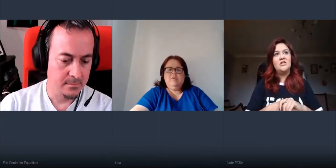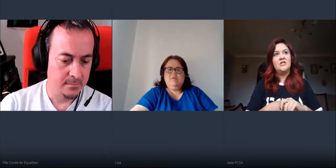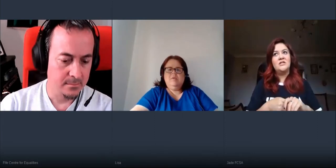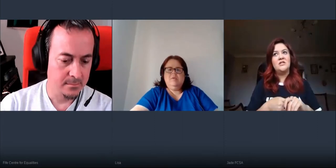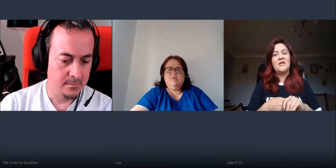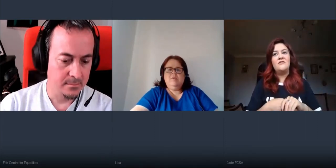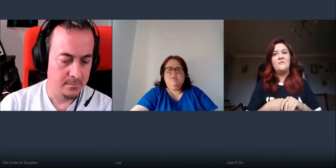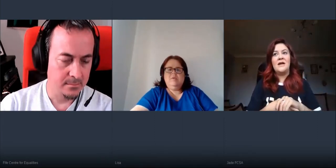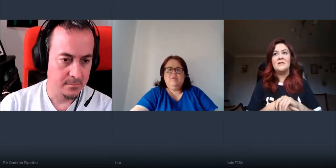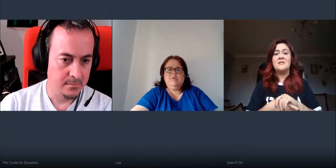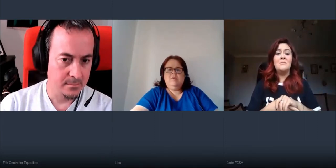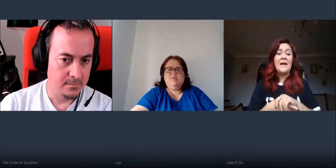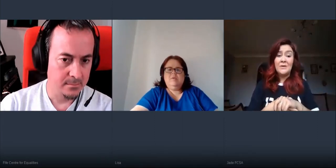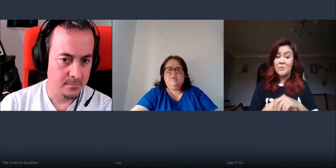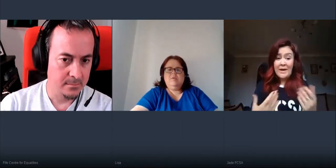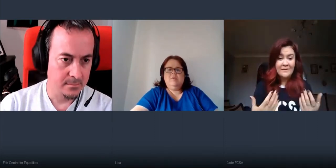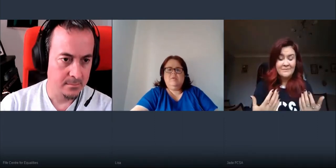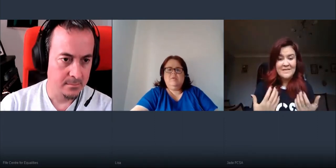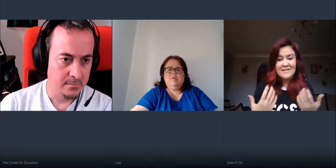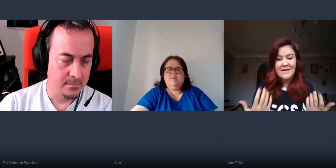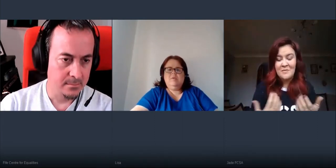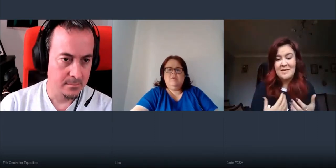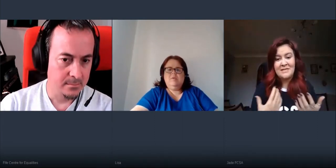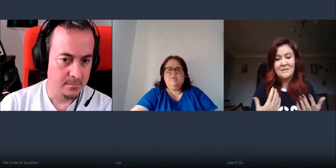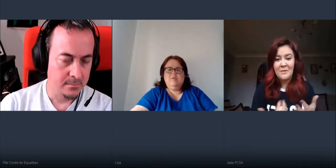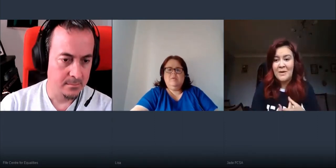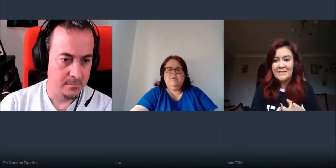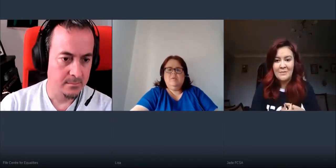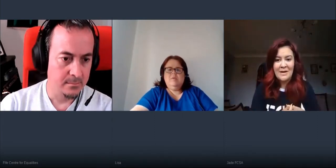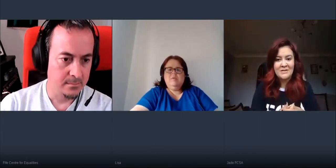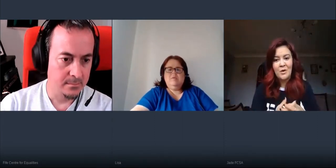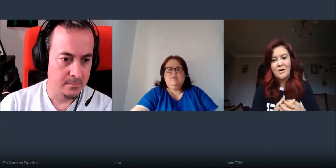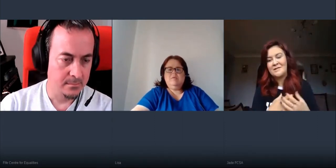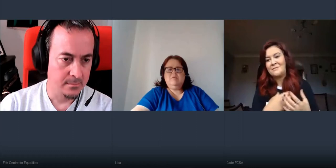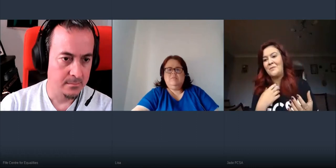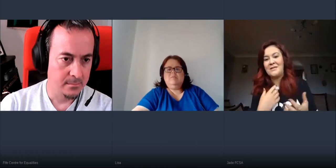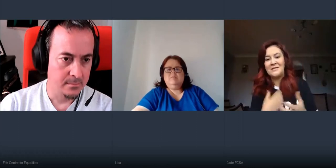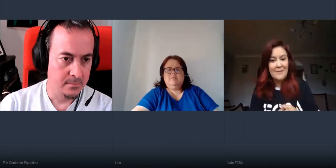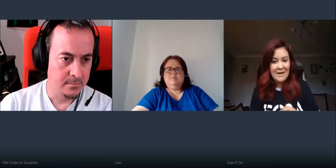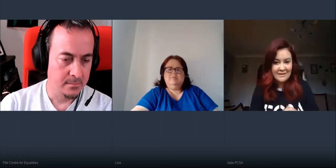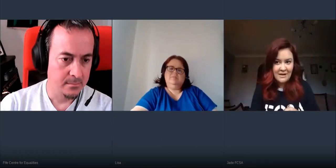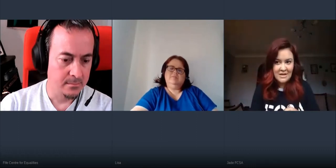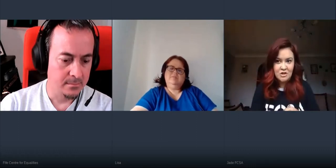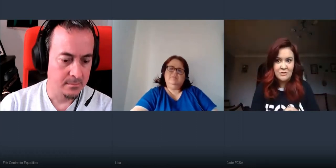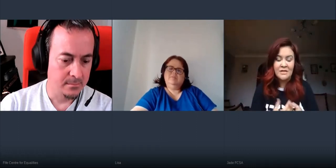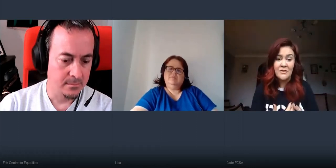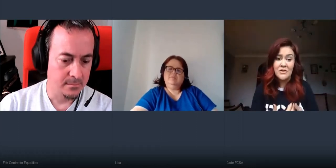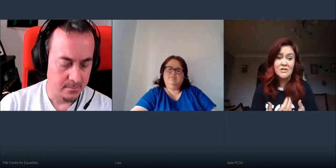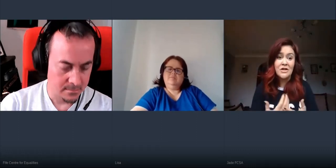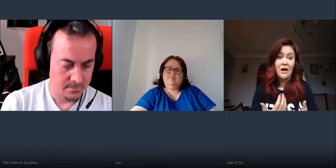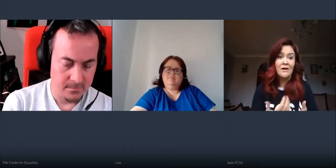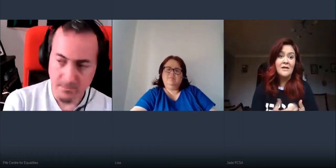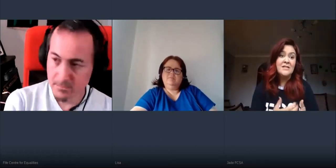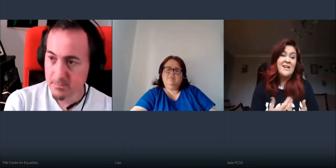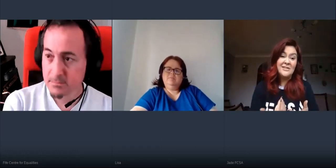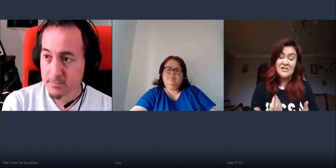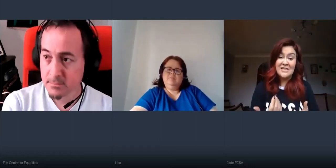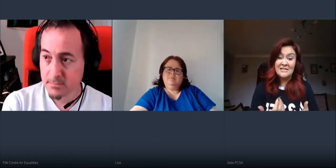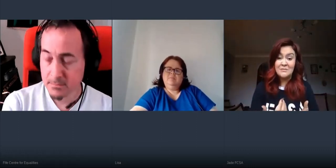students there's kind of mixed some can't wait it's like everybody some can't wait to get back to work some can't wait to get back in the classroom and others are